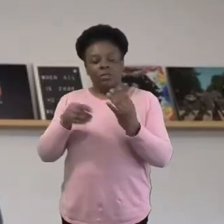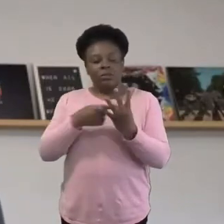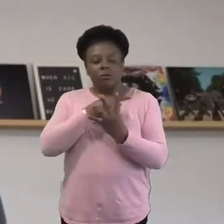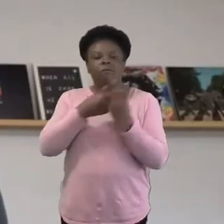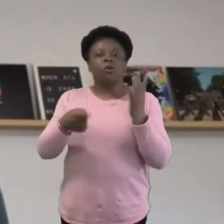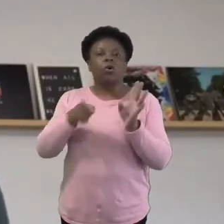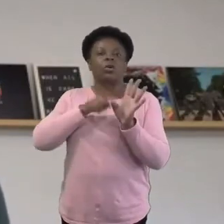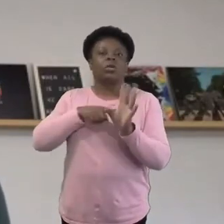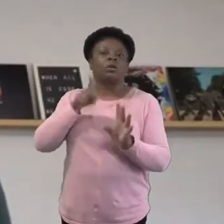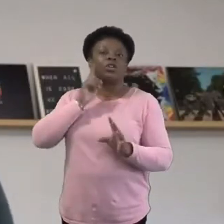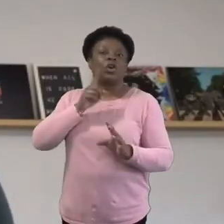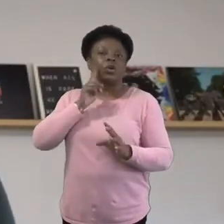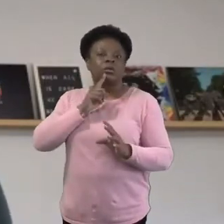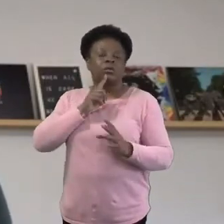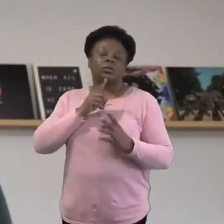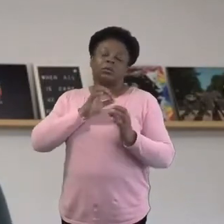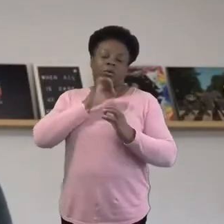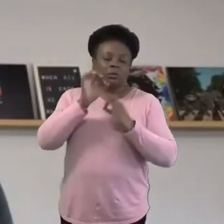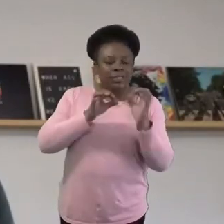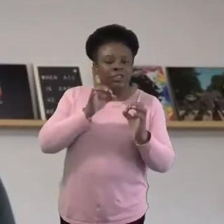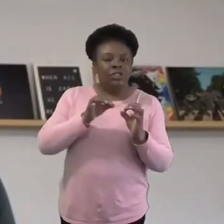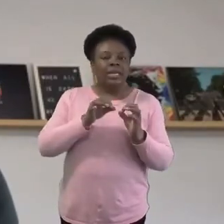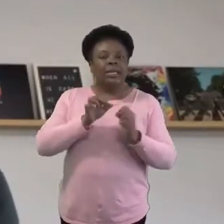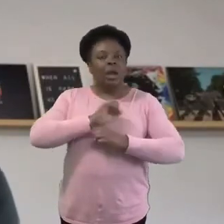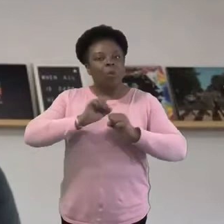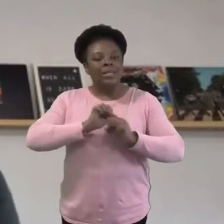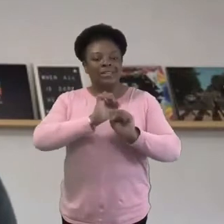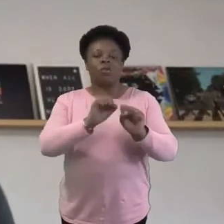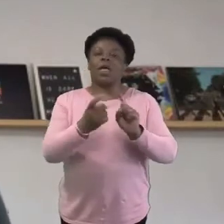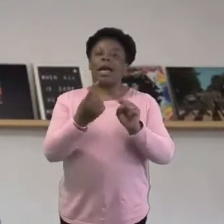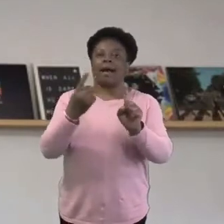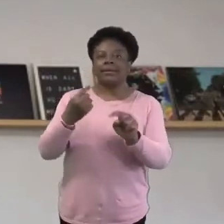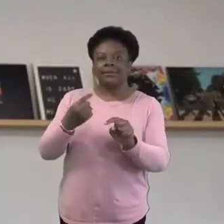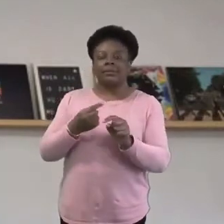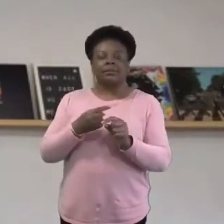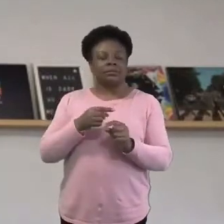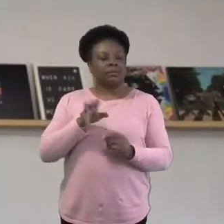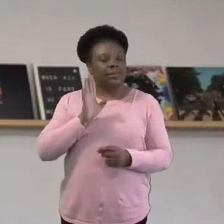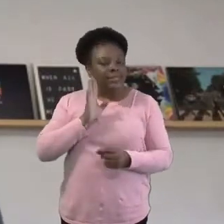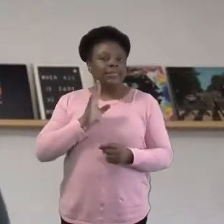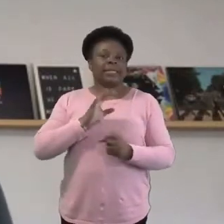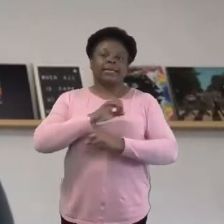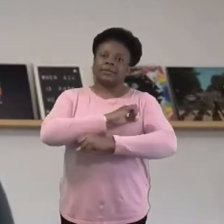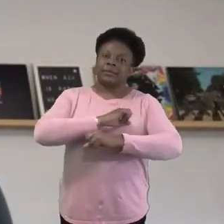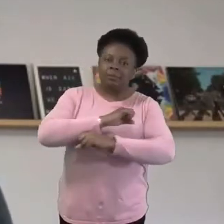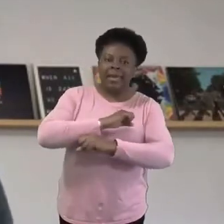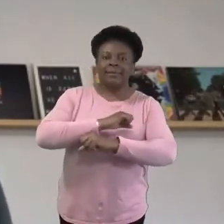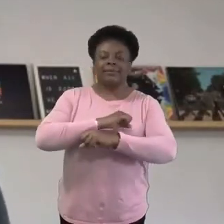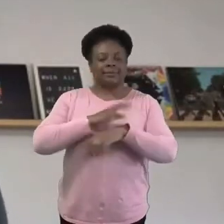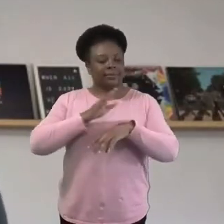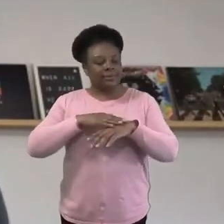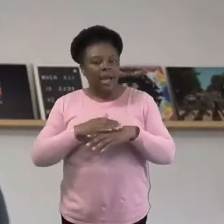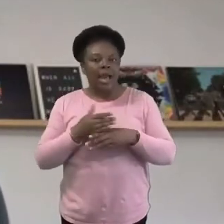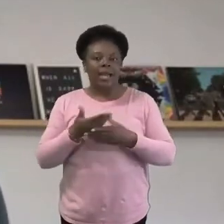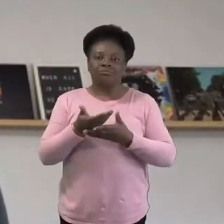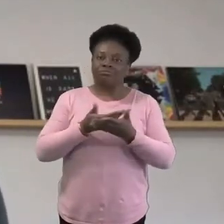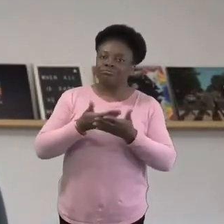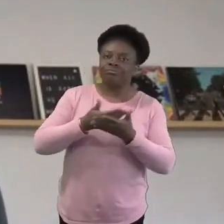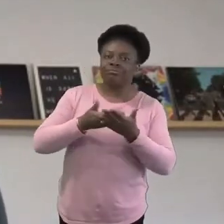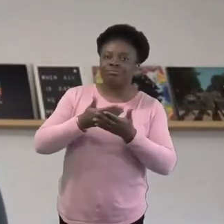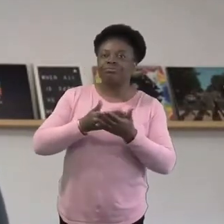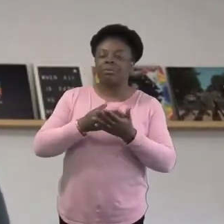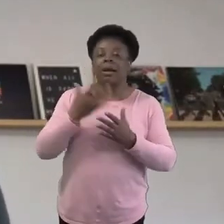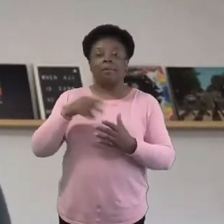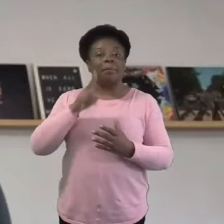listening to what they wanted to know and spending time with them. And growing, seeing them grow in their relationship with God and growing together as a group.